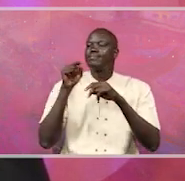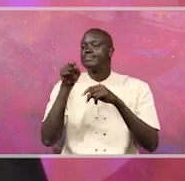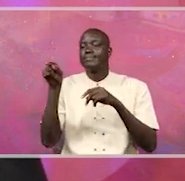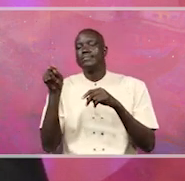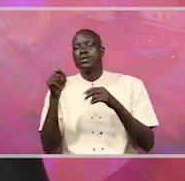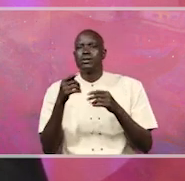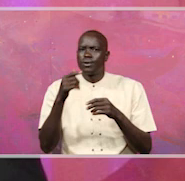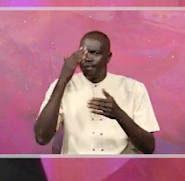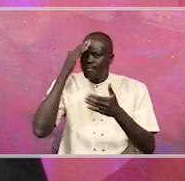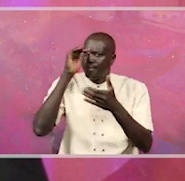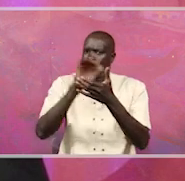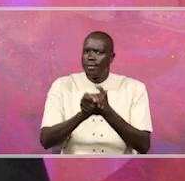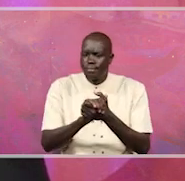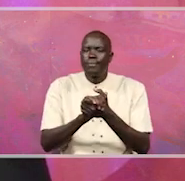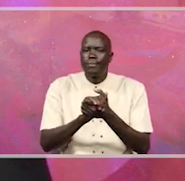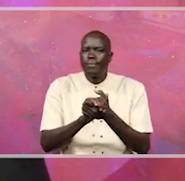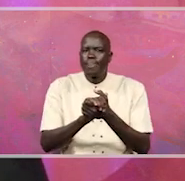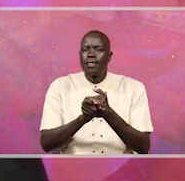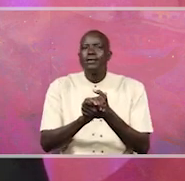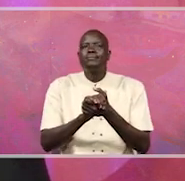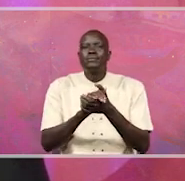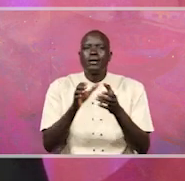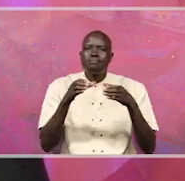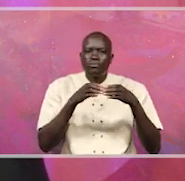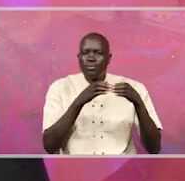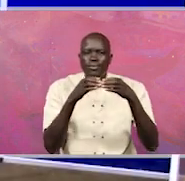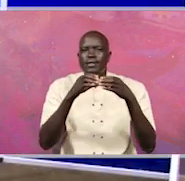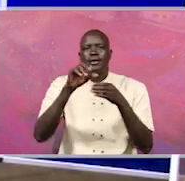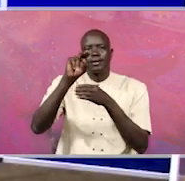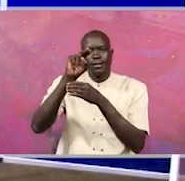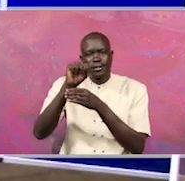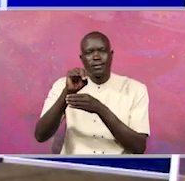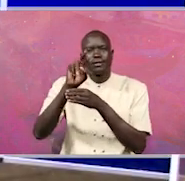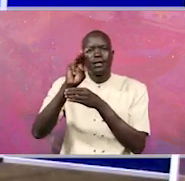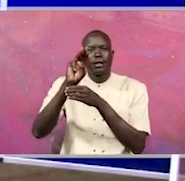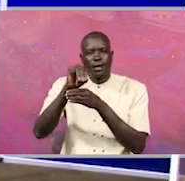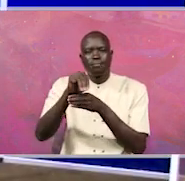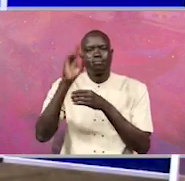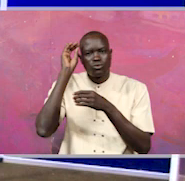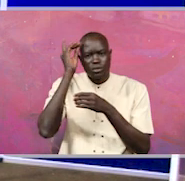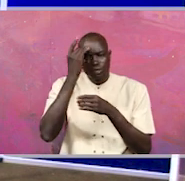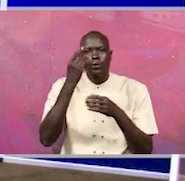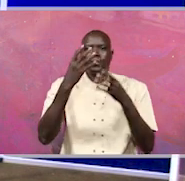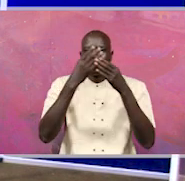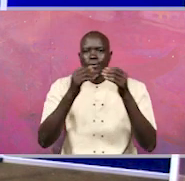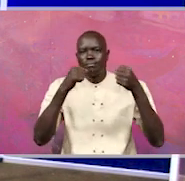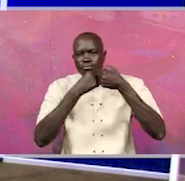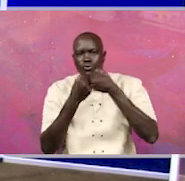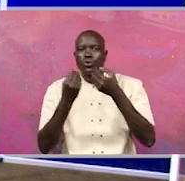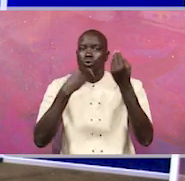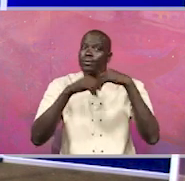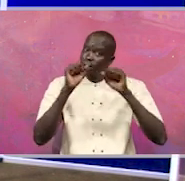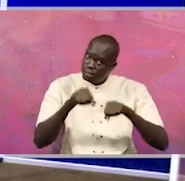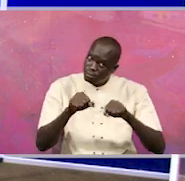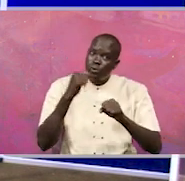whether you believe that the movement, the NRM's policies in fighting corruption will actually work, or